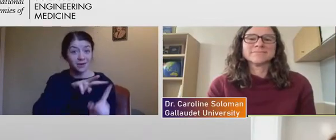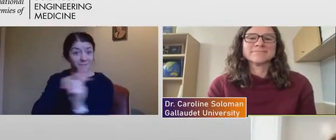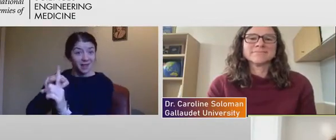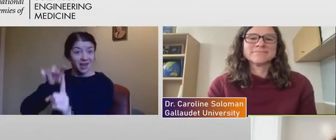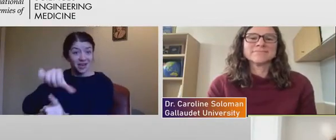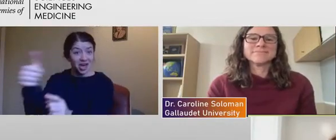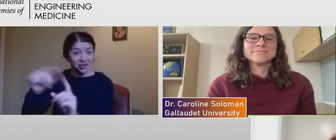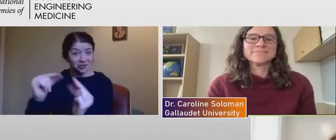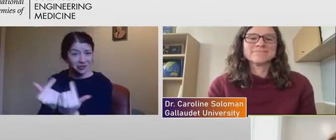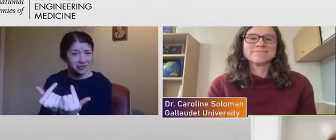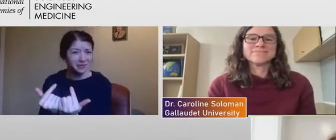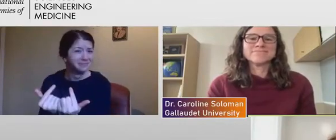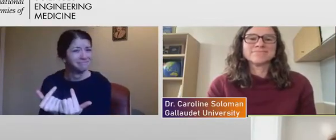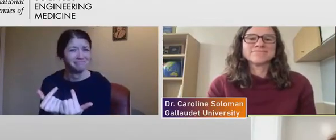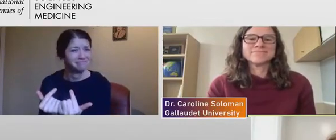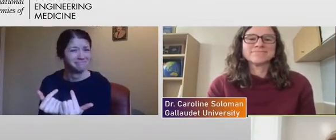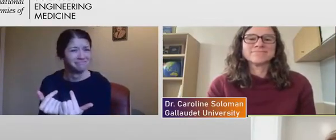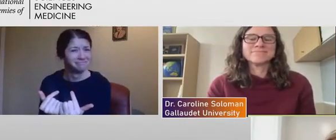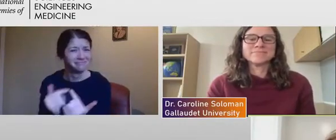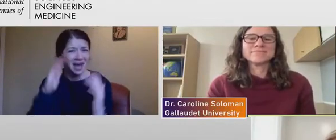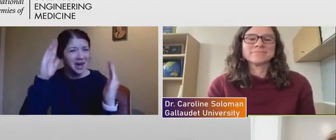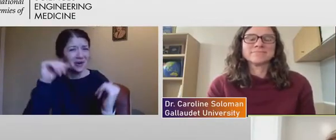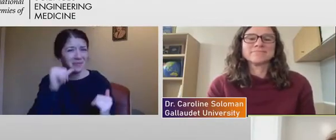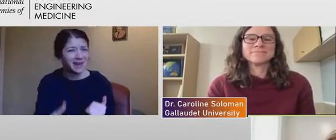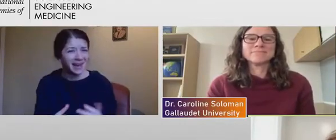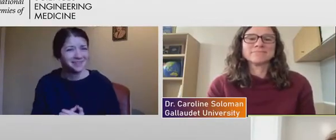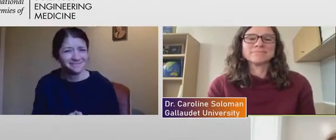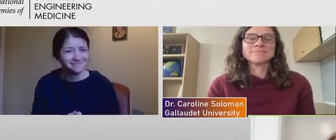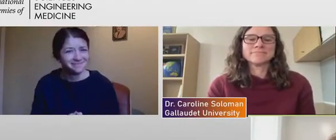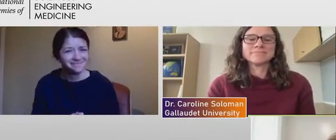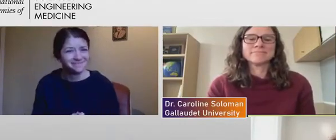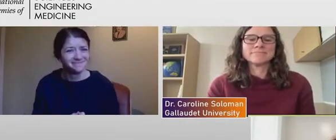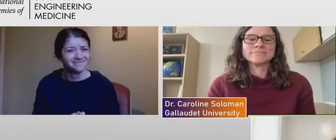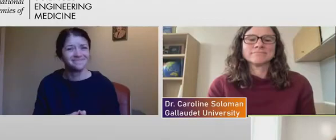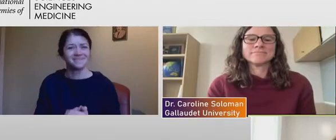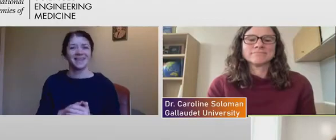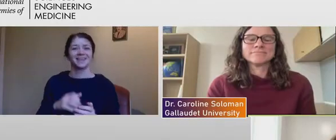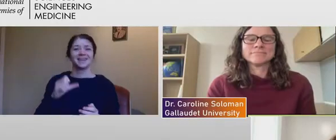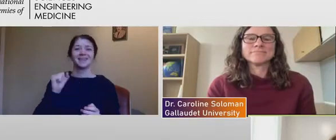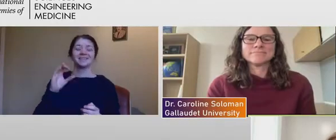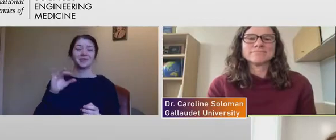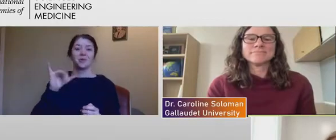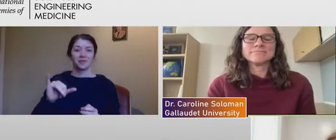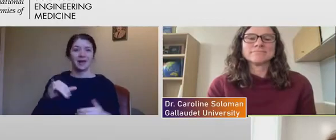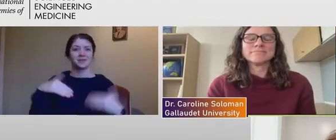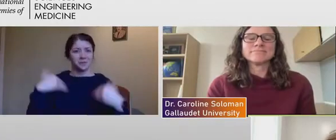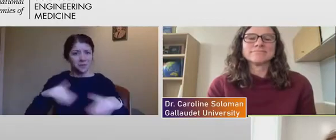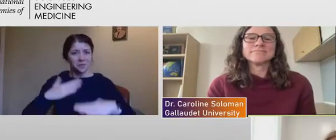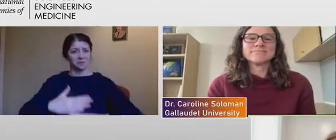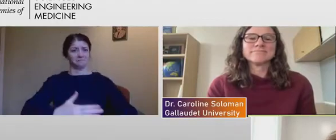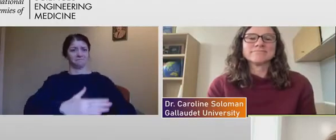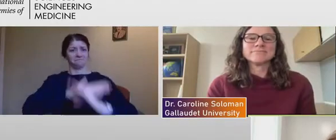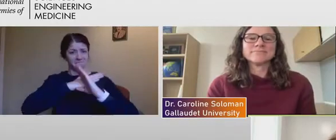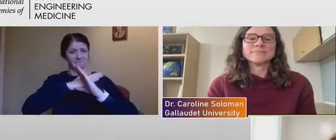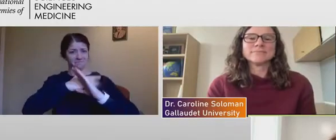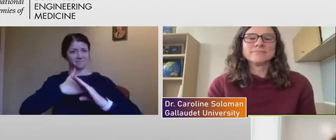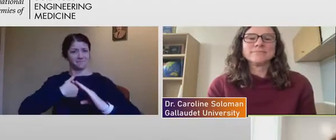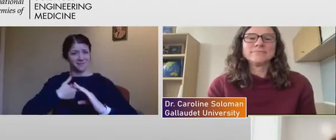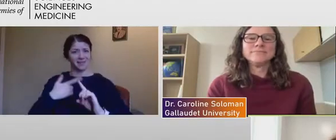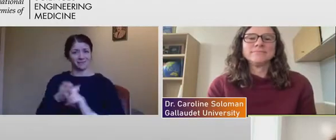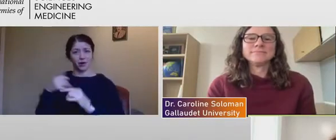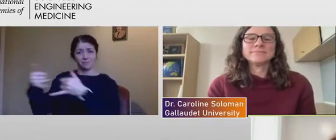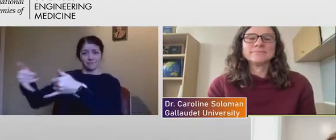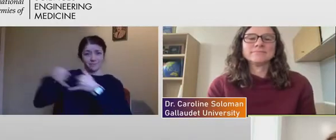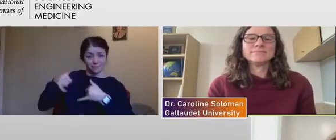I don't think we would do that. I hope we wouldn't do that right now. Right. That has absolutely prevented me from getting grants,